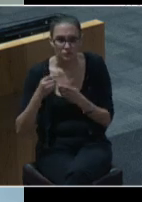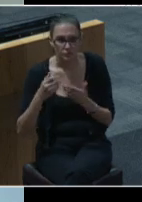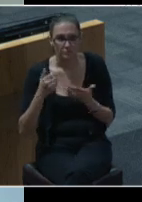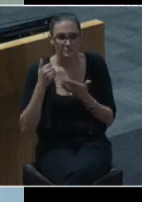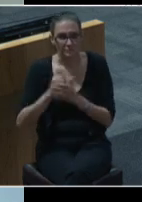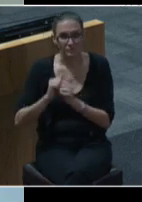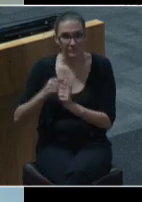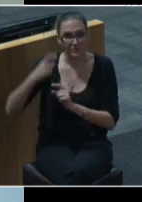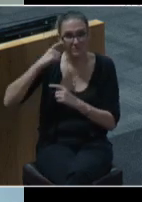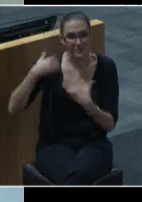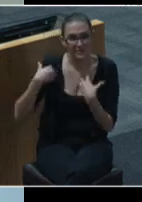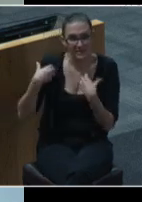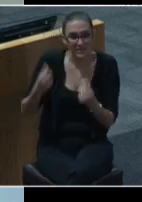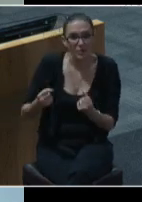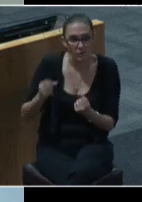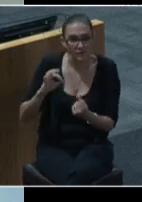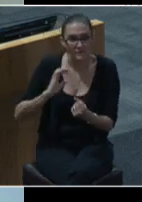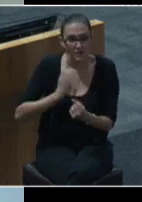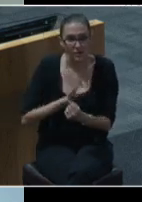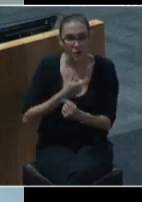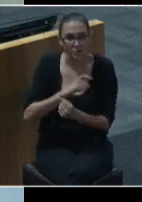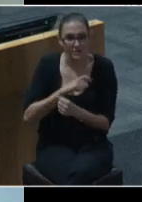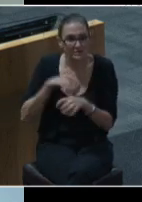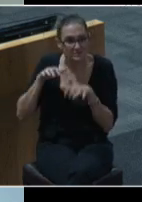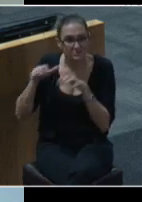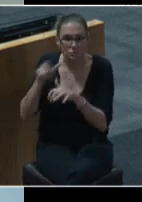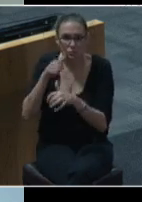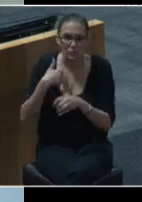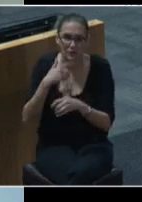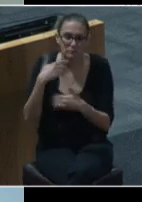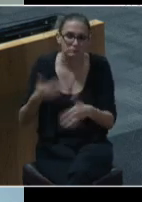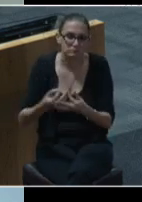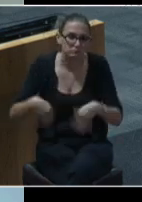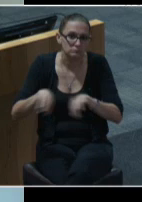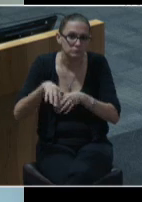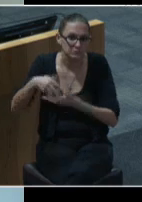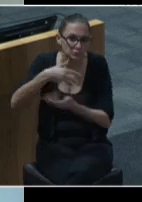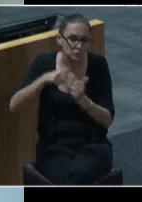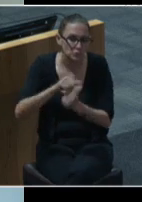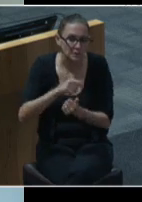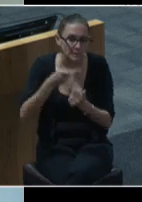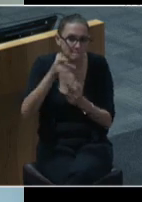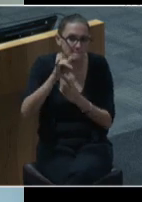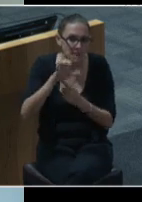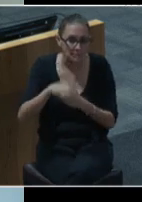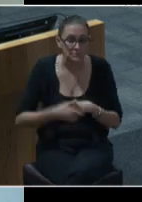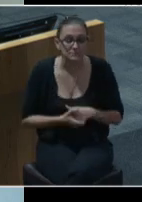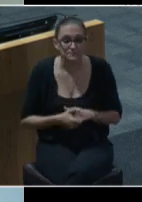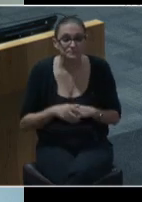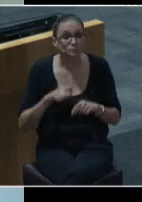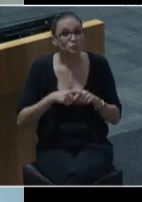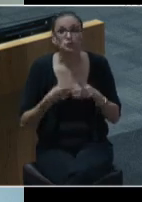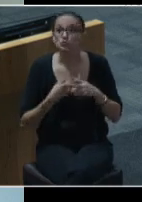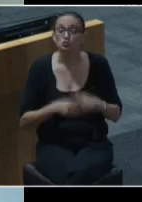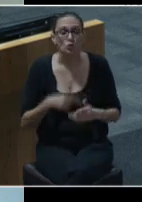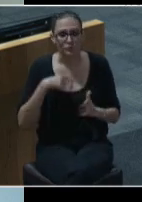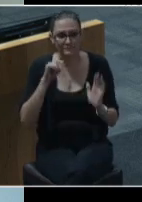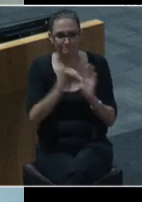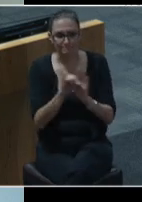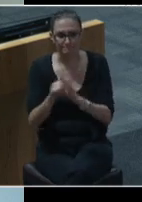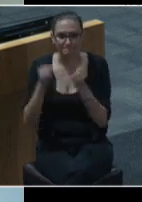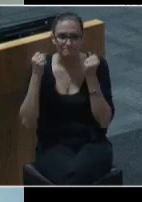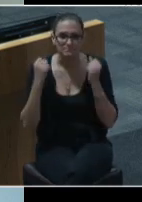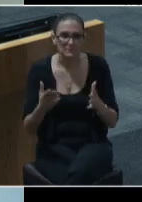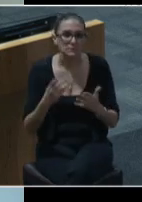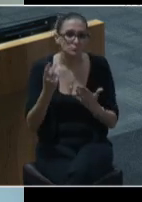police force who have such critical interactions with the public. As a starting point, we have identified numerous programs